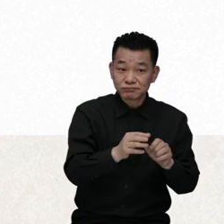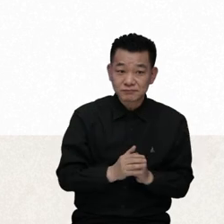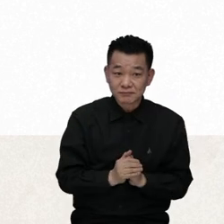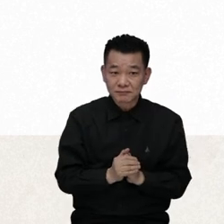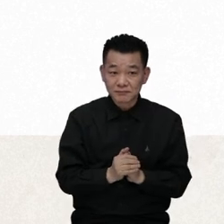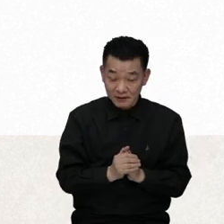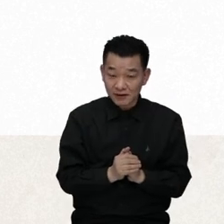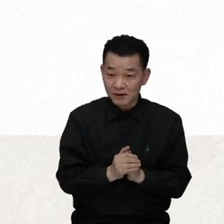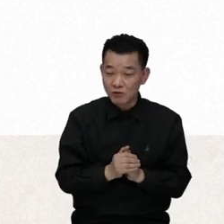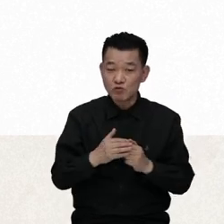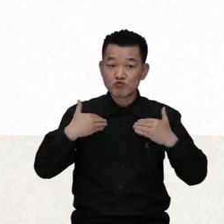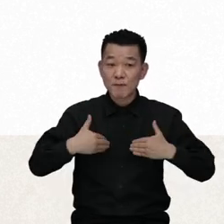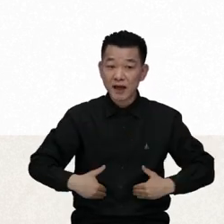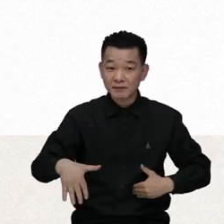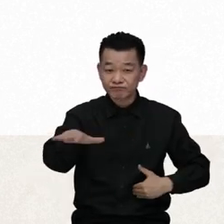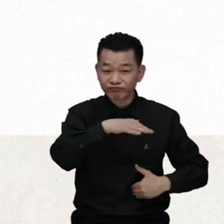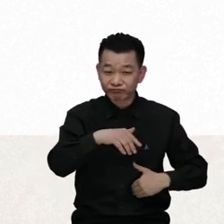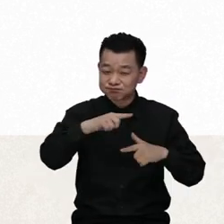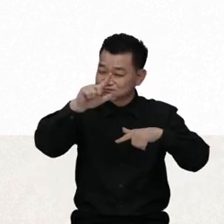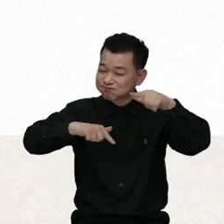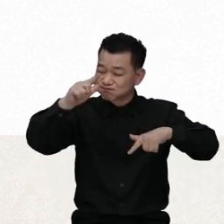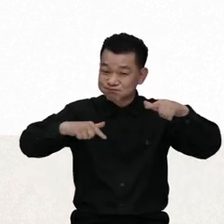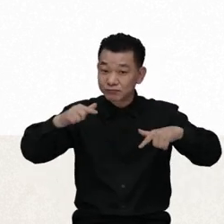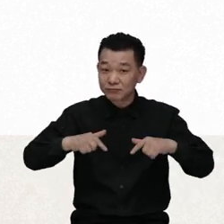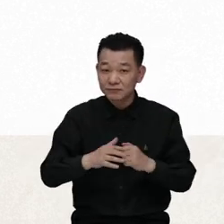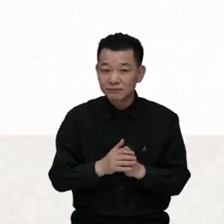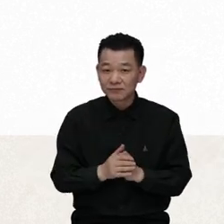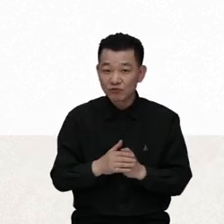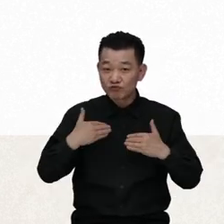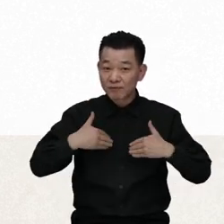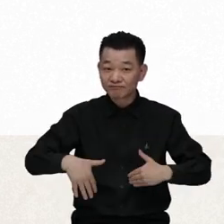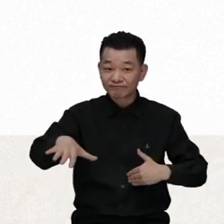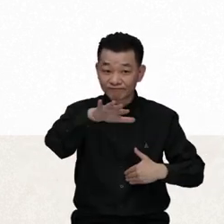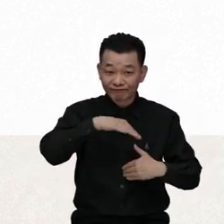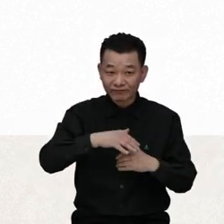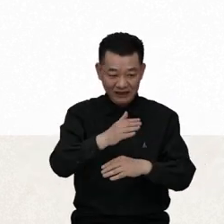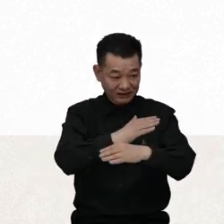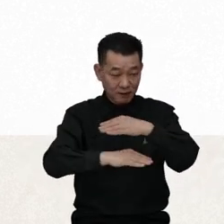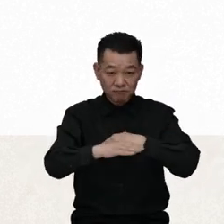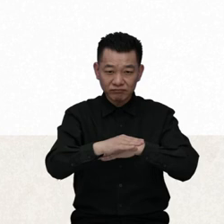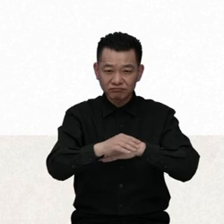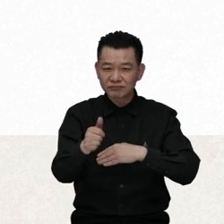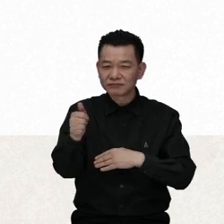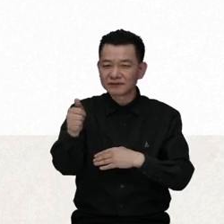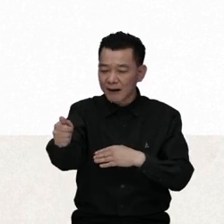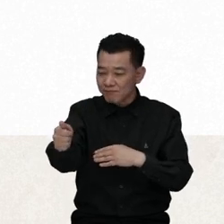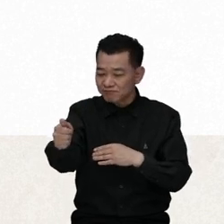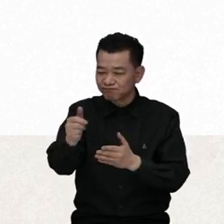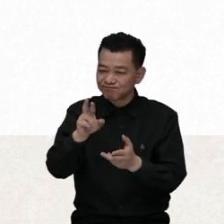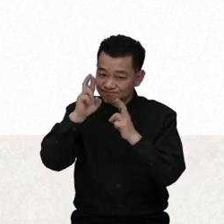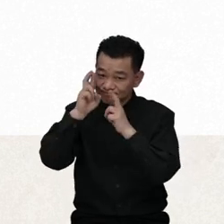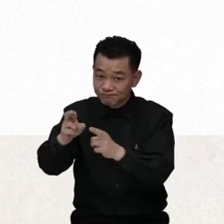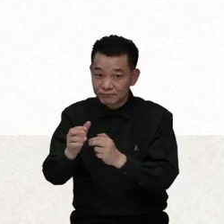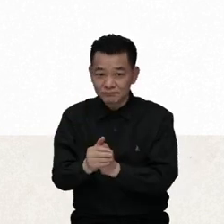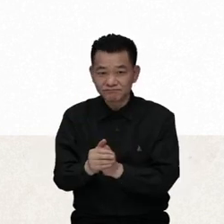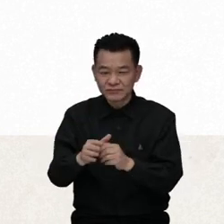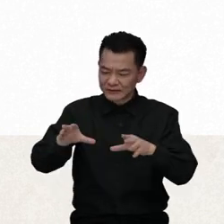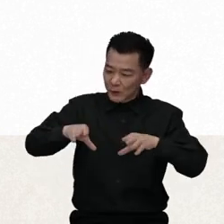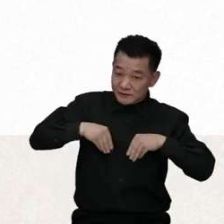Respect for the of persons with disabilities as part of human diversity and humanity.